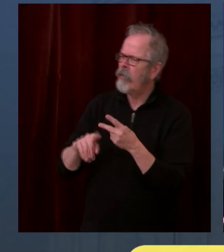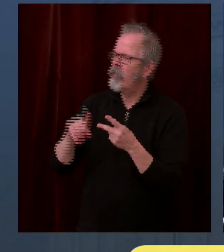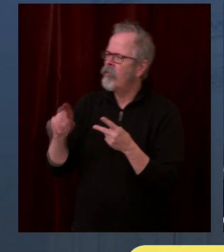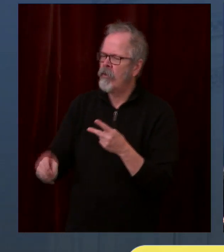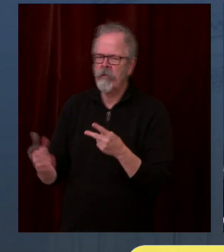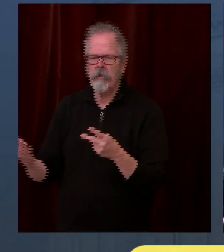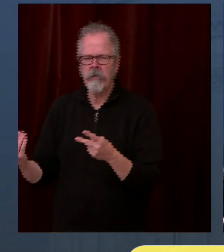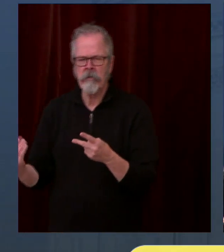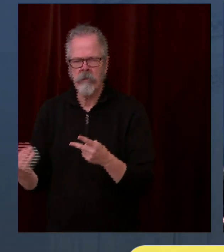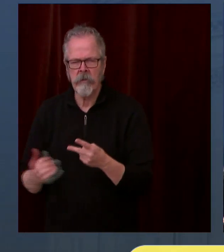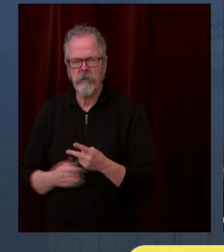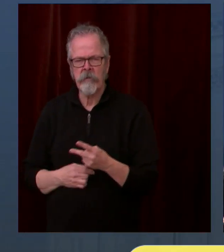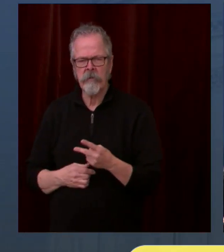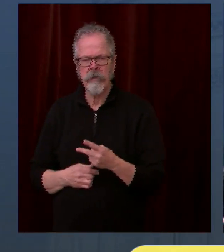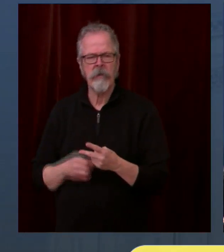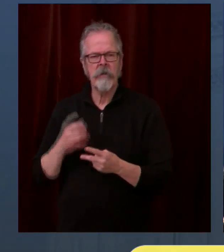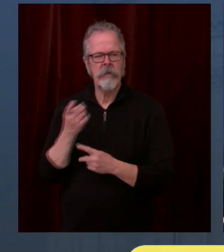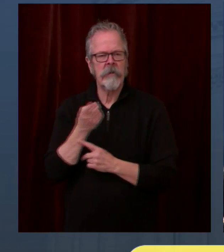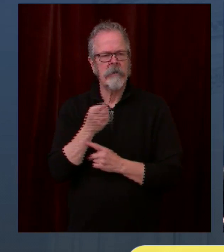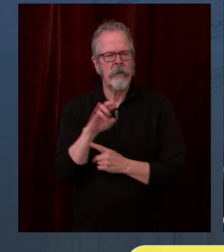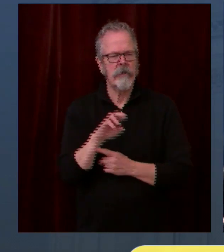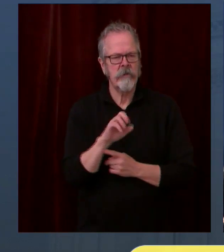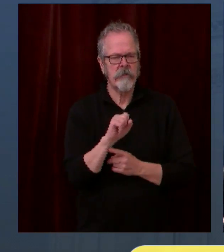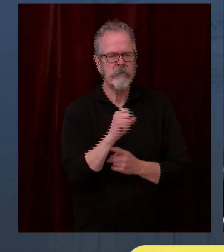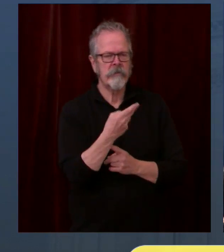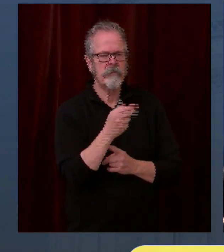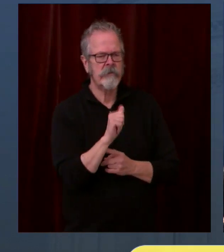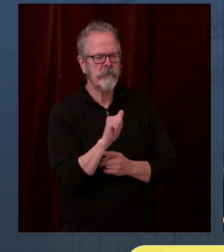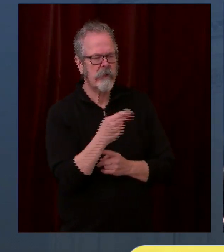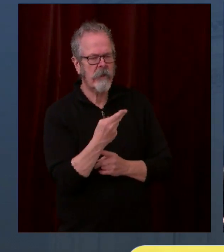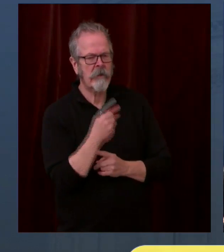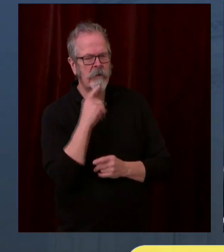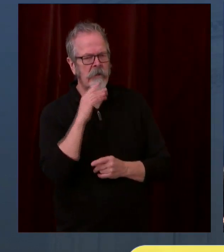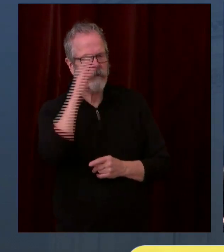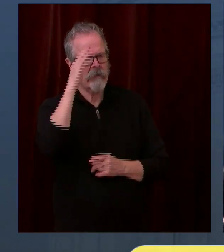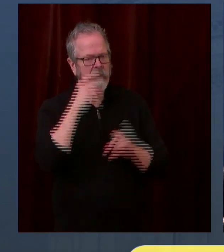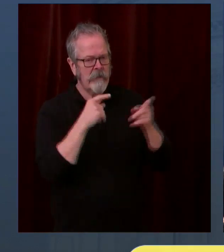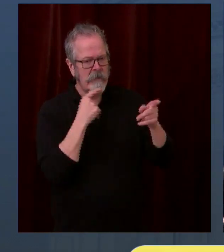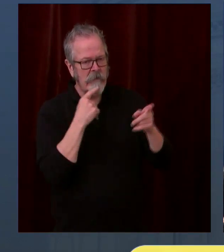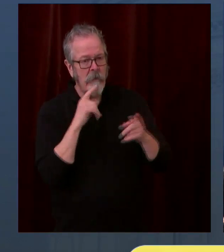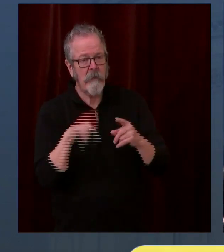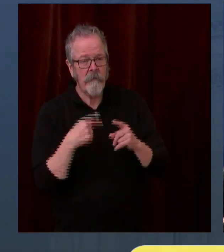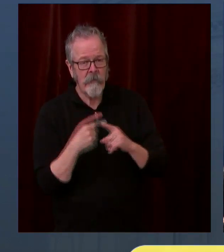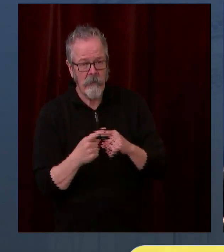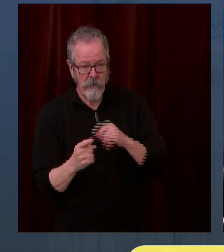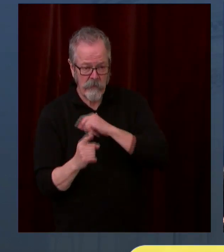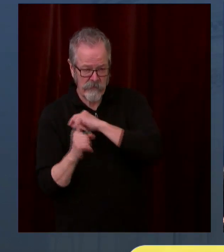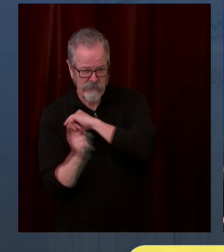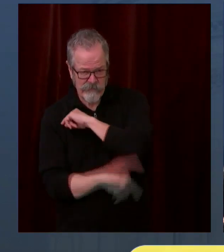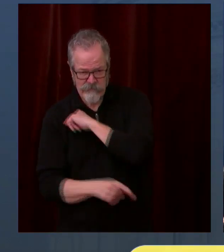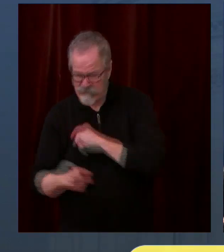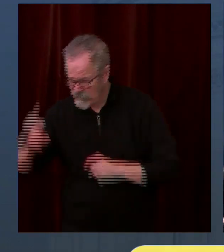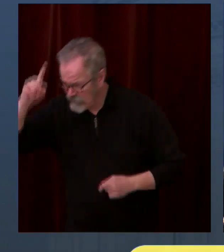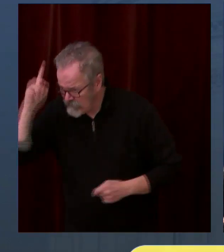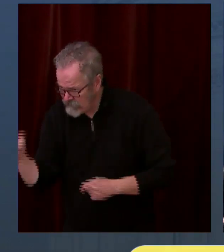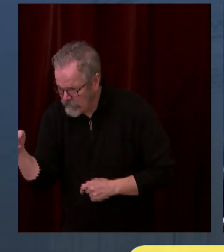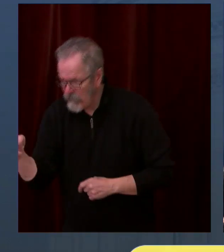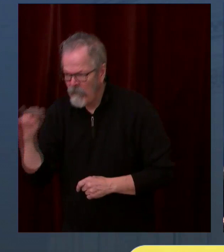Governor, was about consequences. Yes, consequences. So this is a requirement and